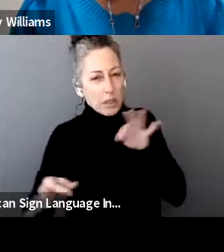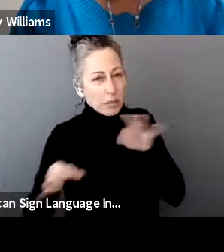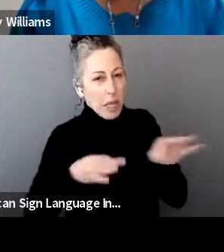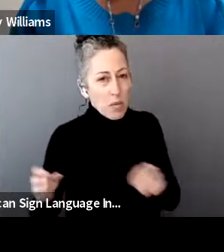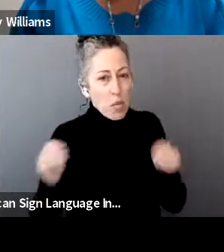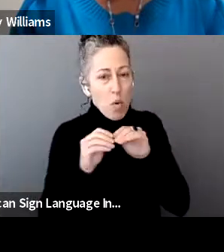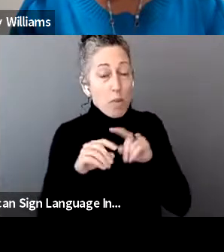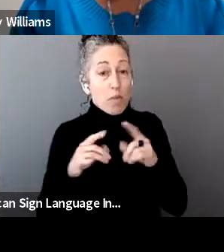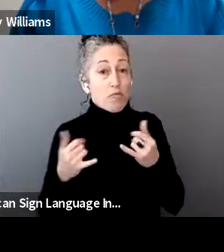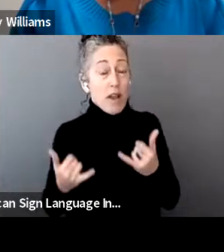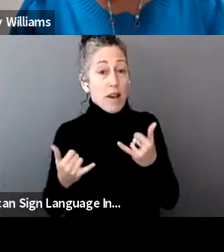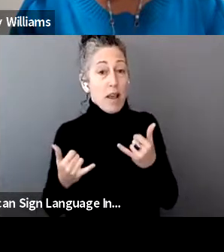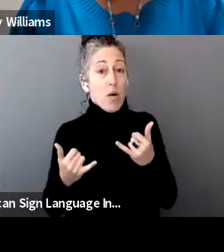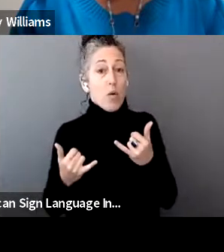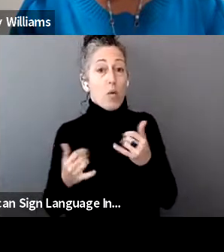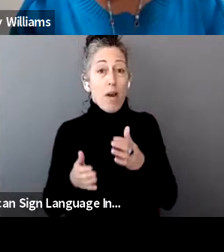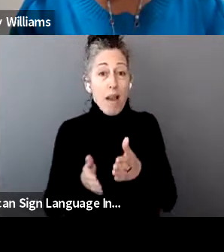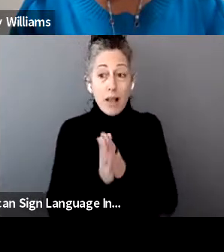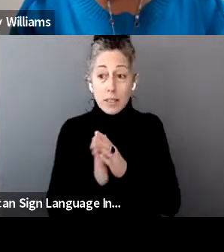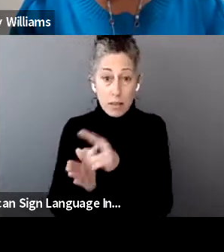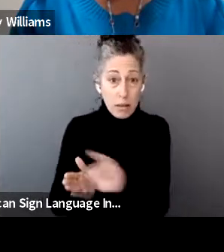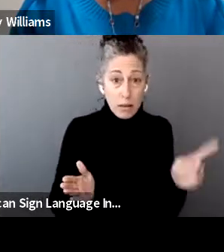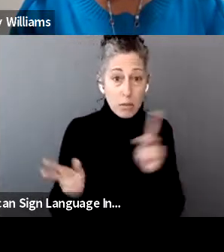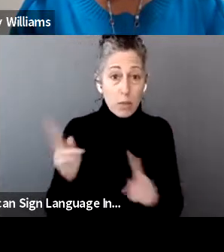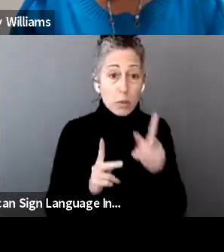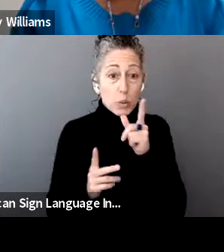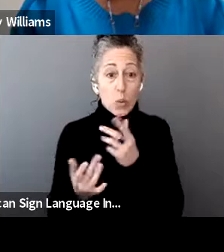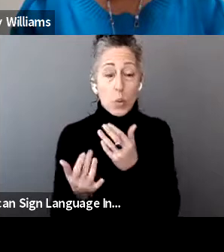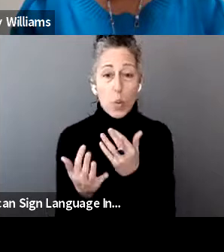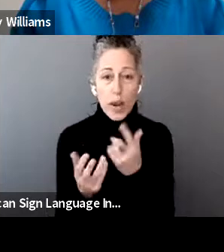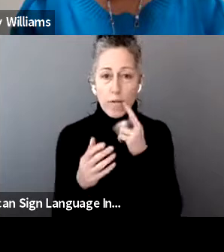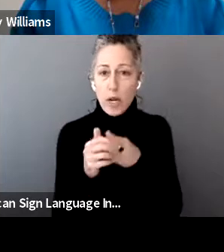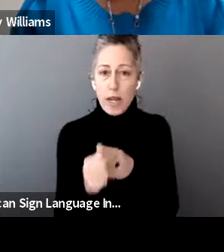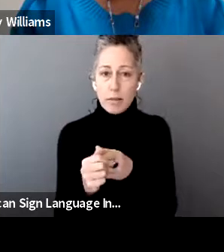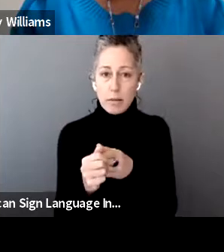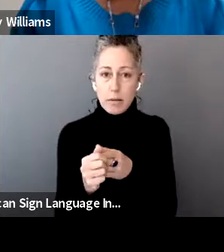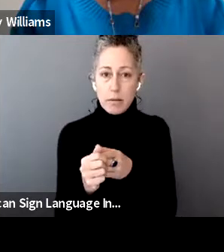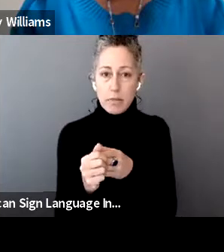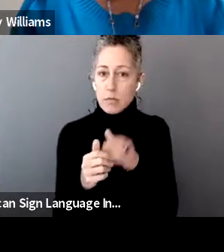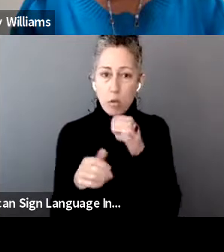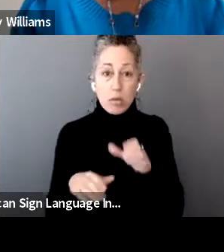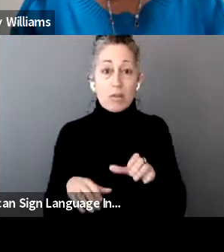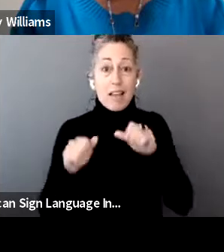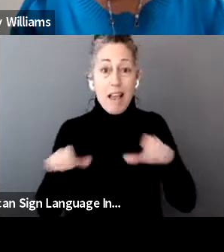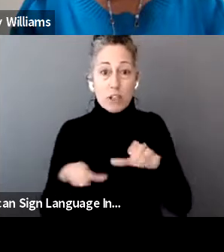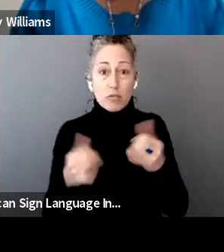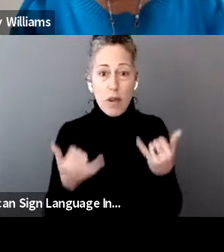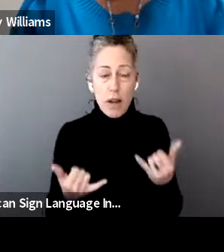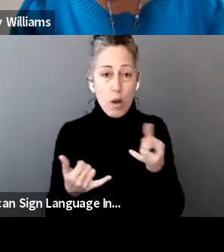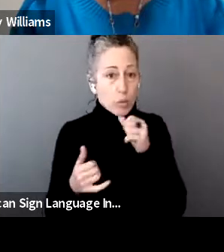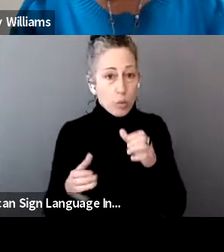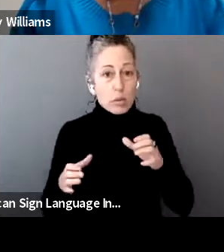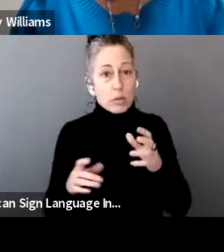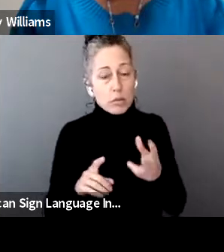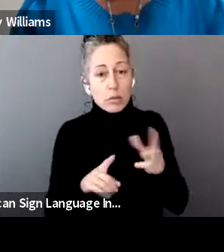to just wait for the guidance and don't take any action at this time. So and that I didn't